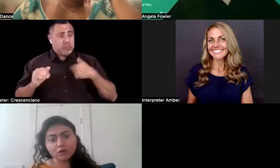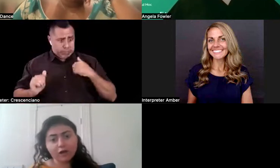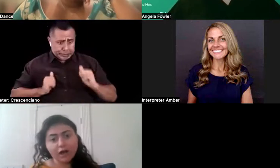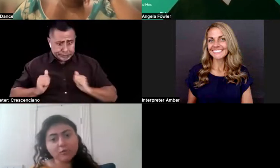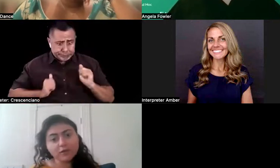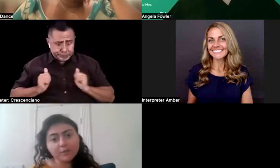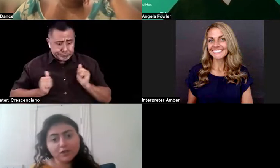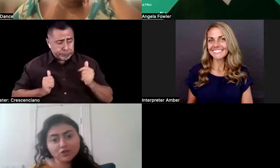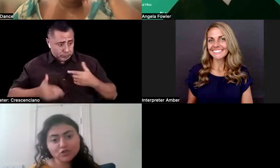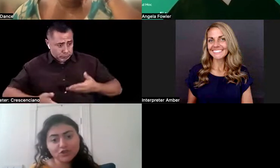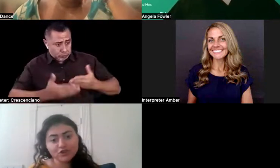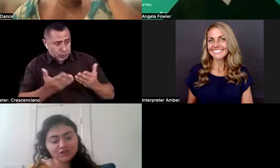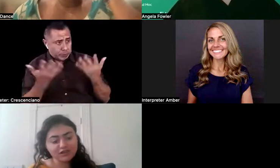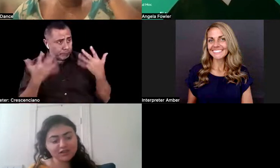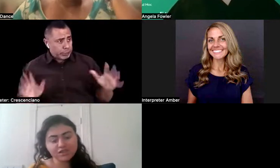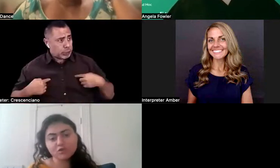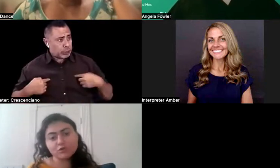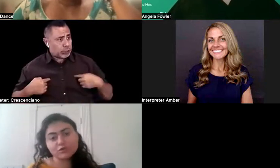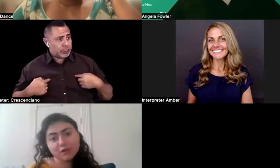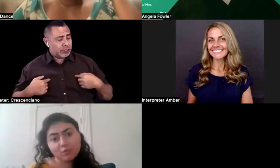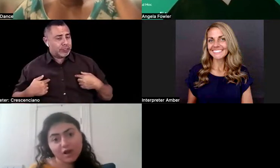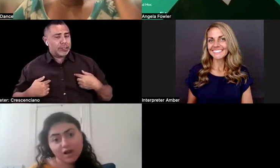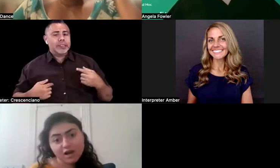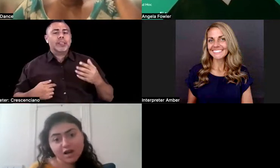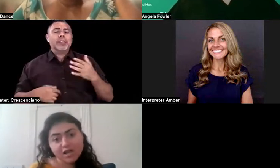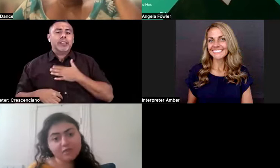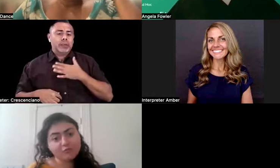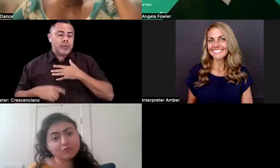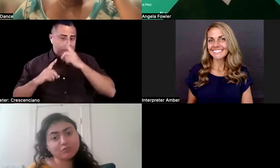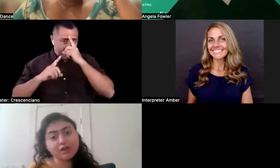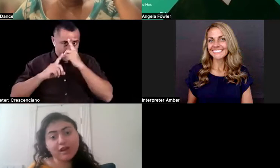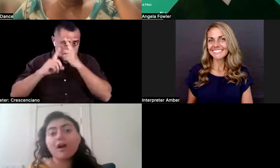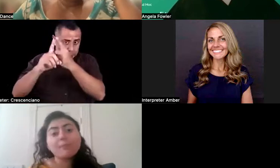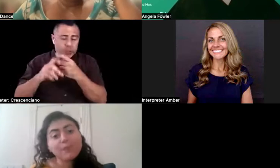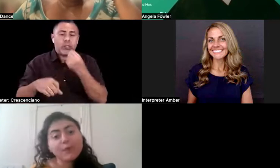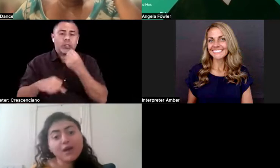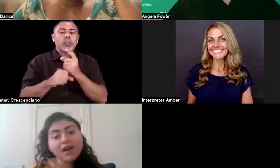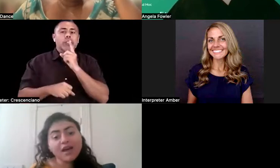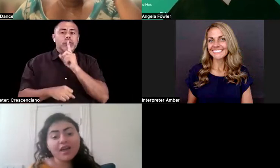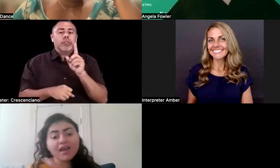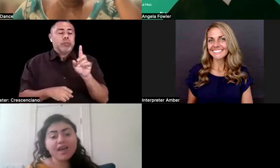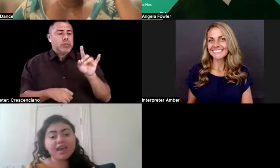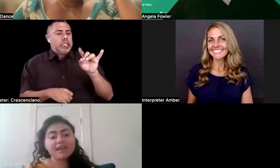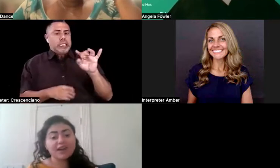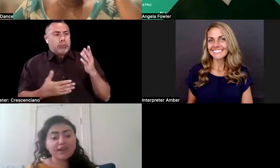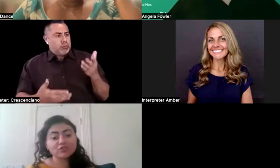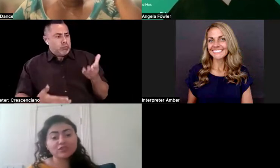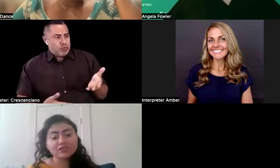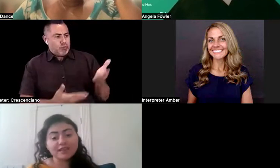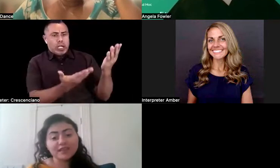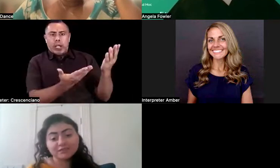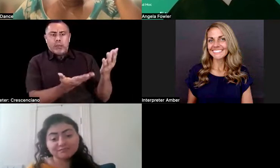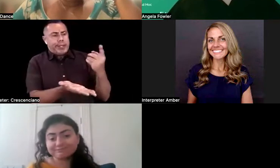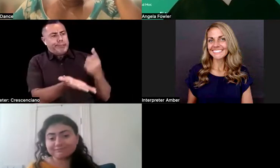So I want to make sure that it goes somewhere. It was brought up. And I